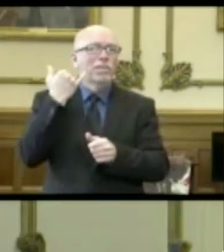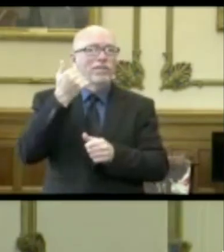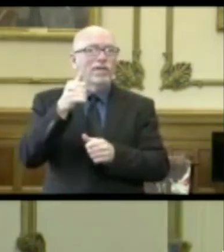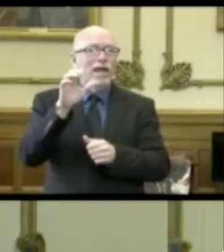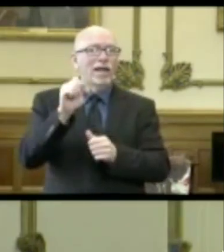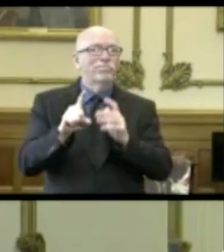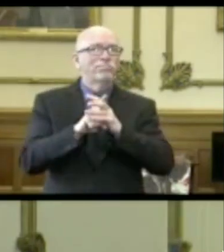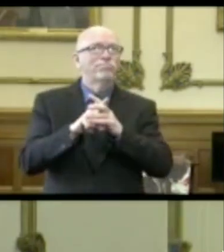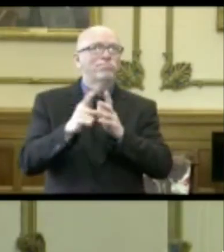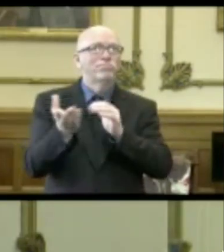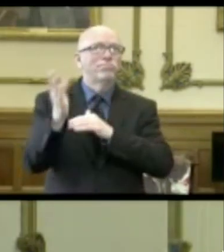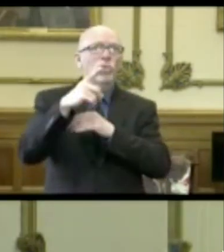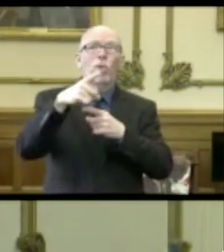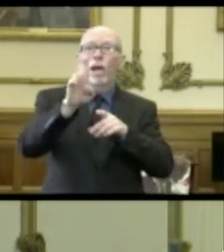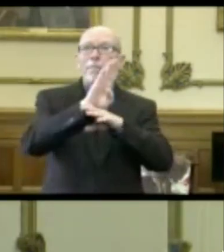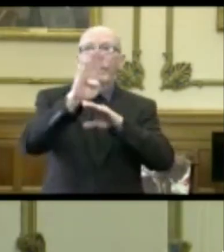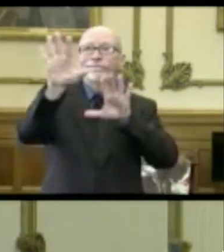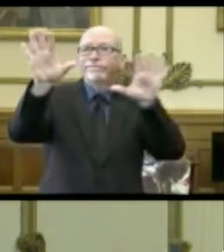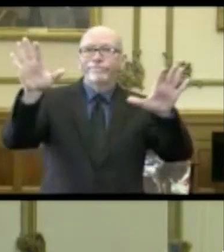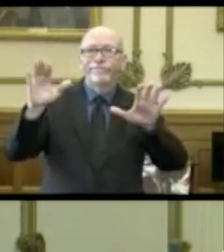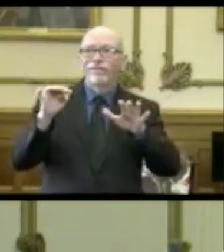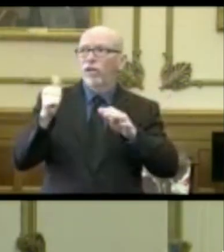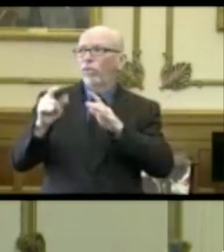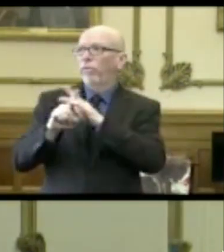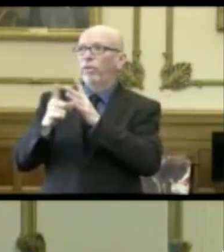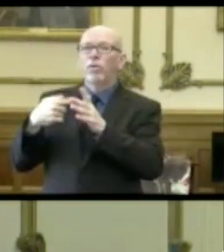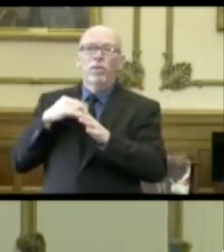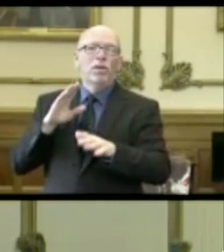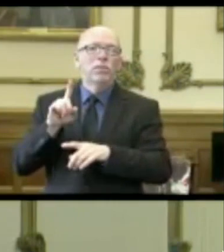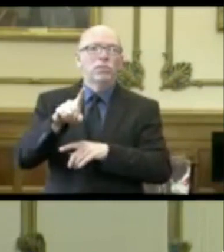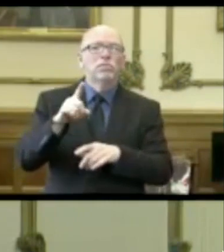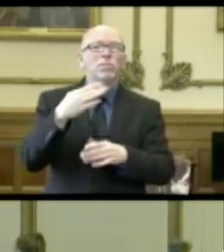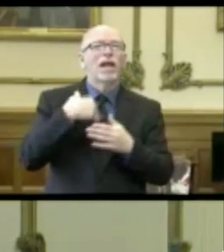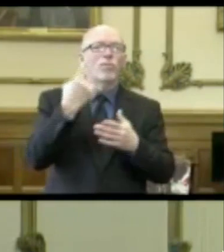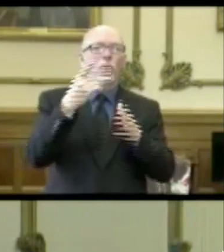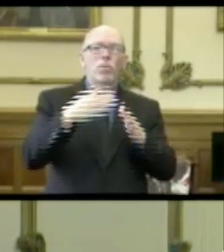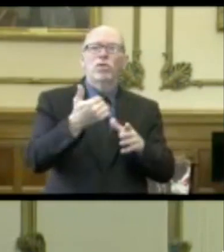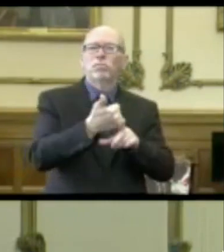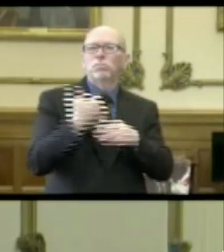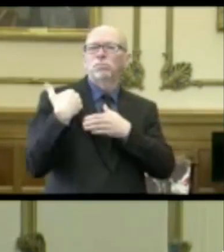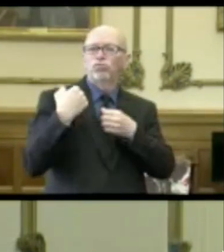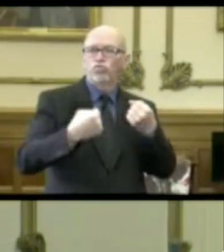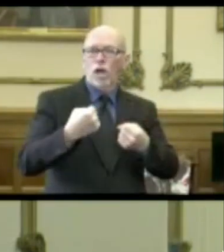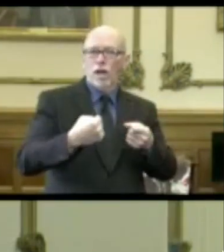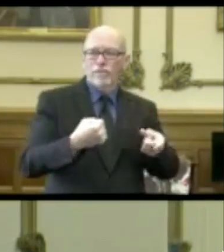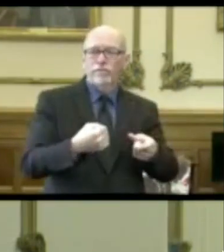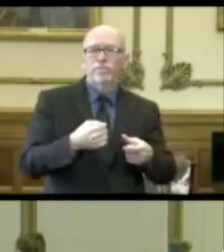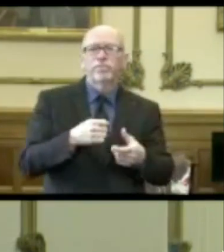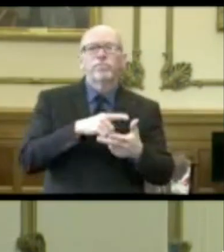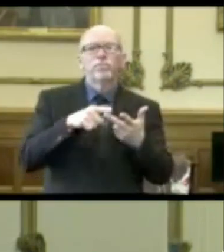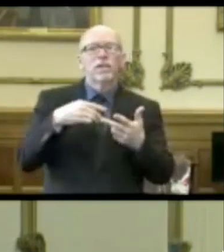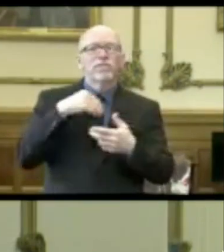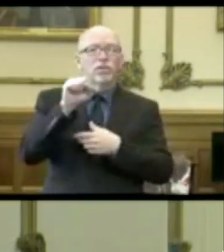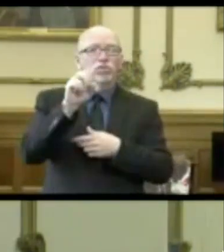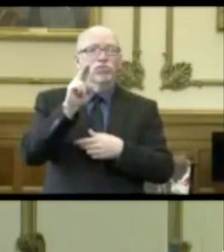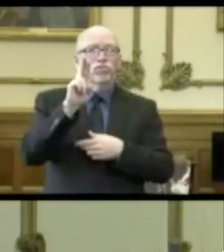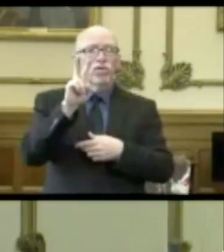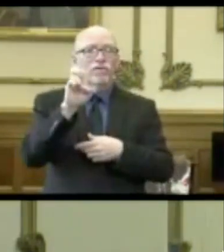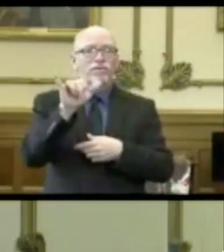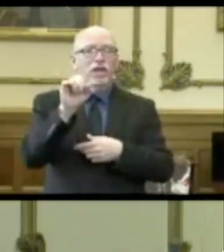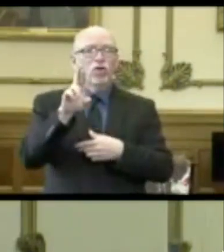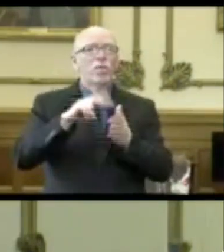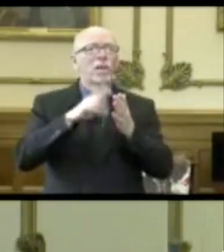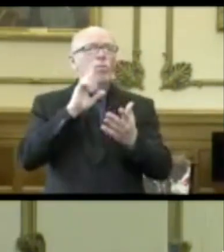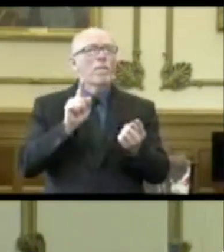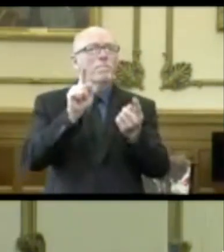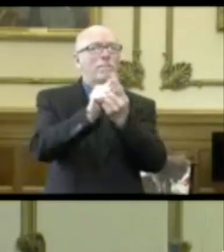up during the day while the other teams are out. And so, there'll be somebody who will drive on that strike team. Often, we have a nurse surveyor that either meets them